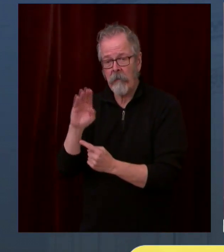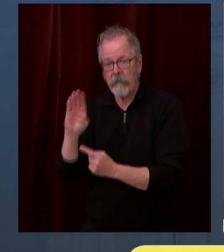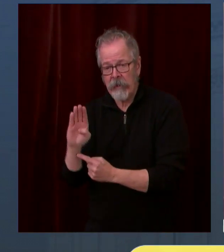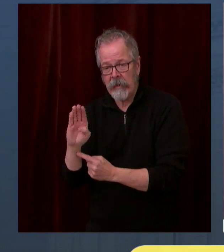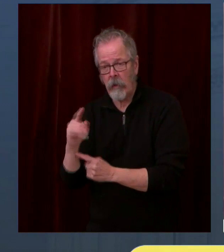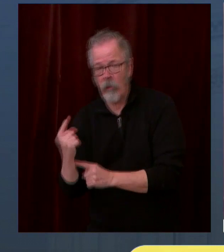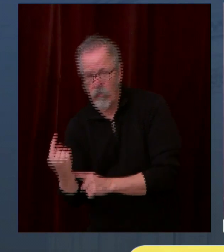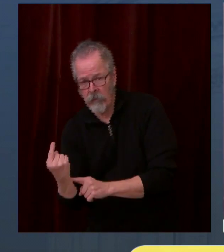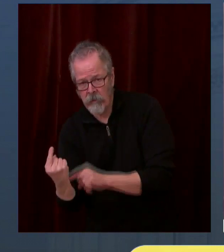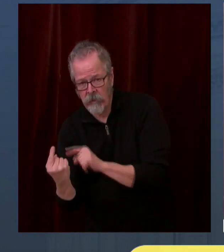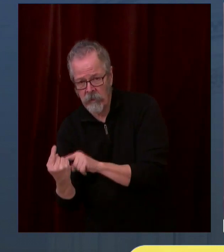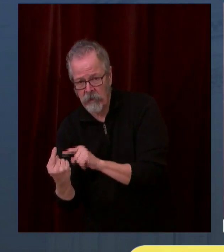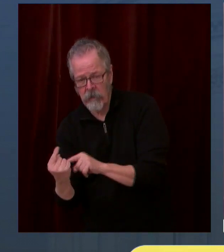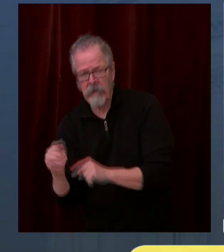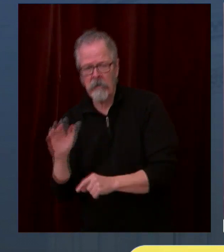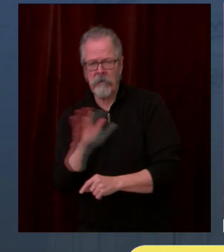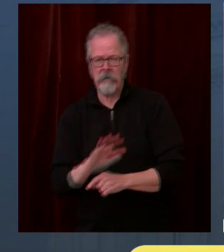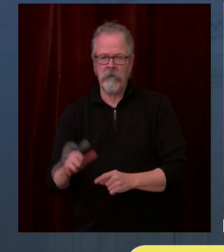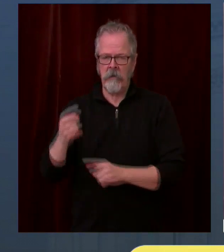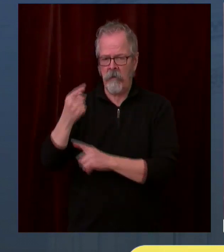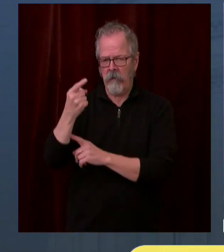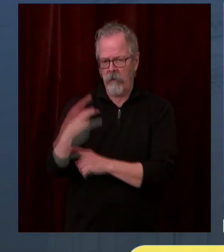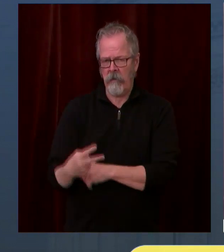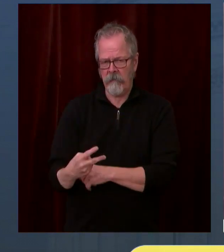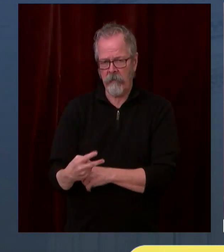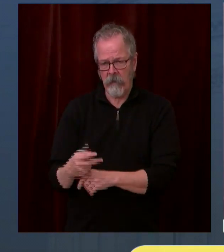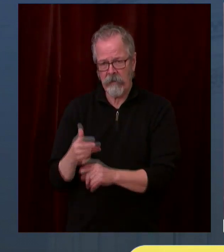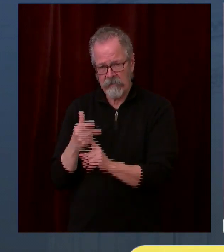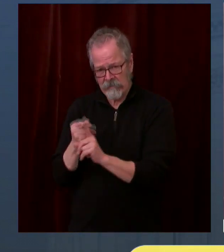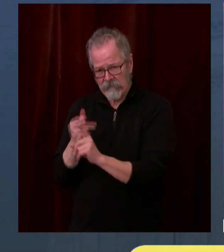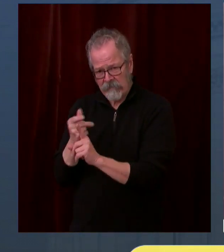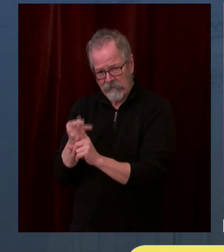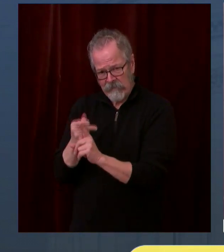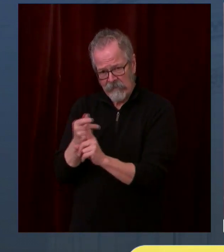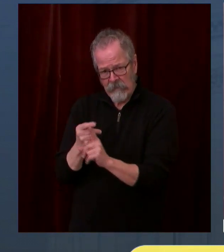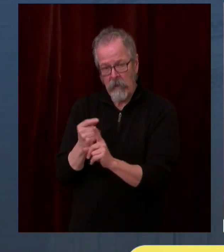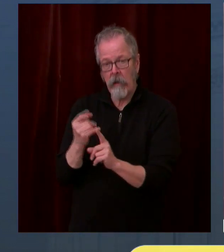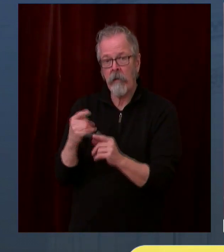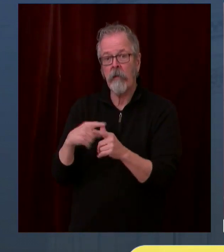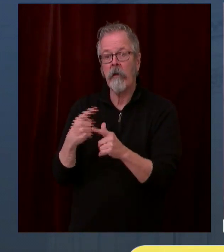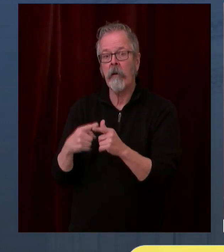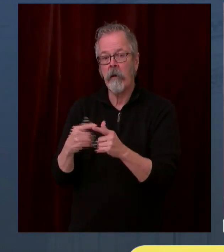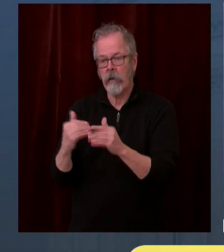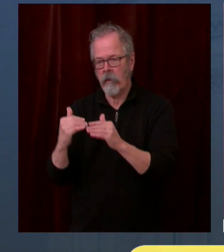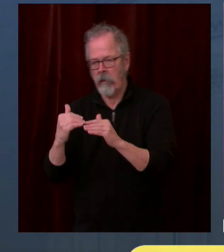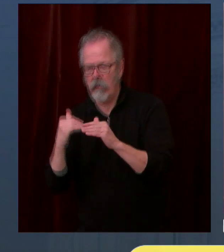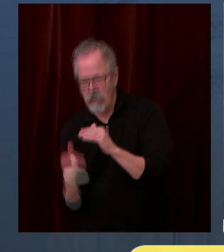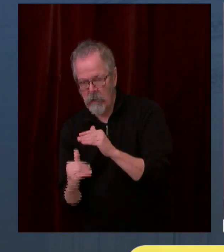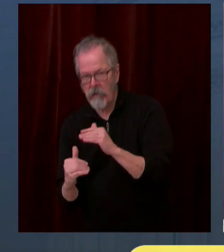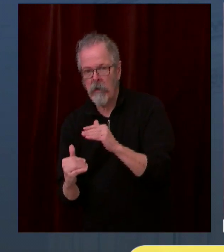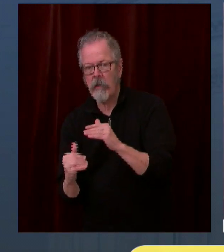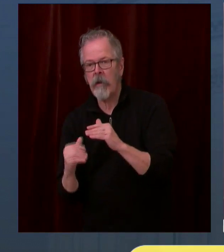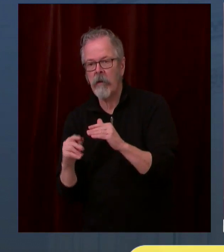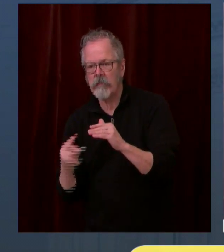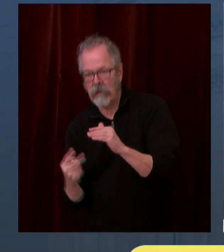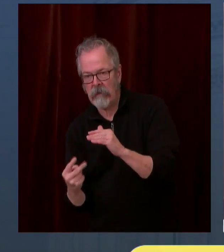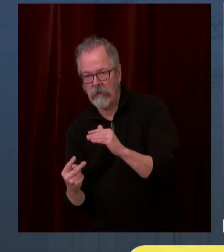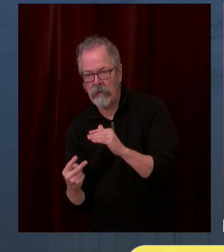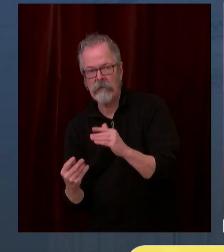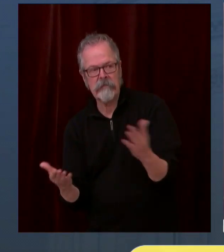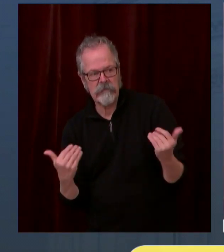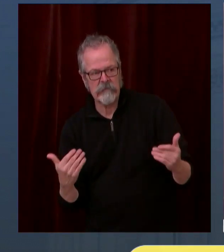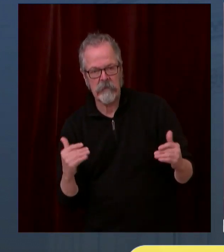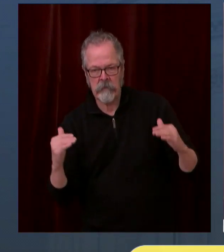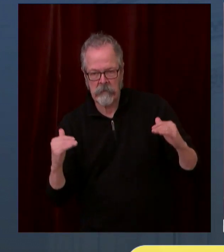will continue to monitor this on a daily basis and we'll make any adjustments that are necessary in time. So to our vaccine partners on the